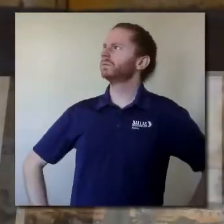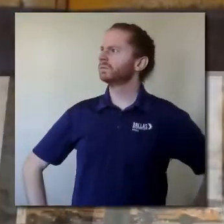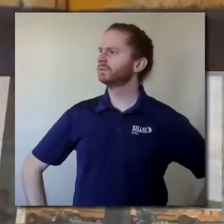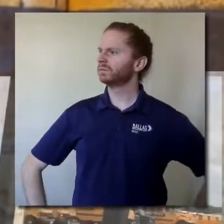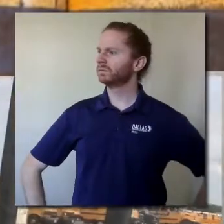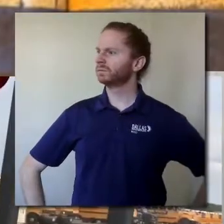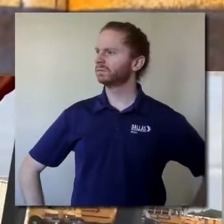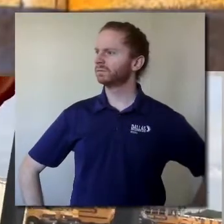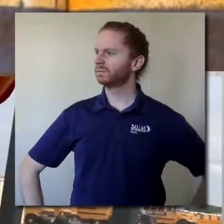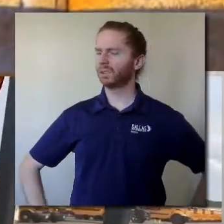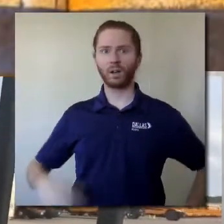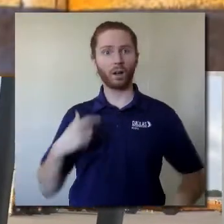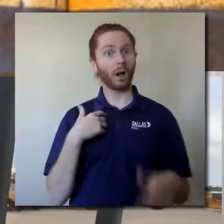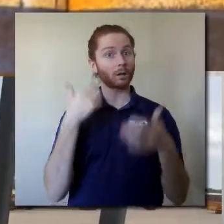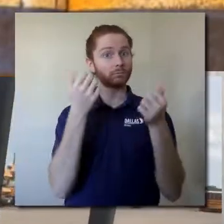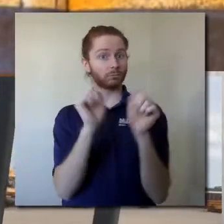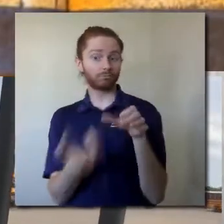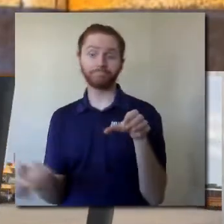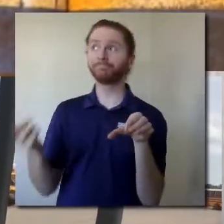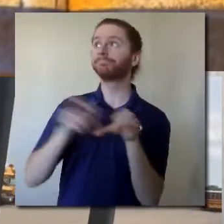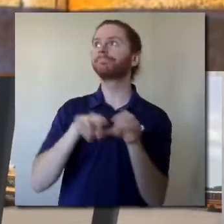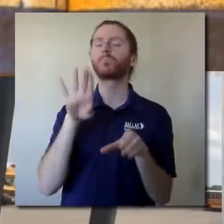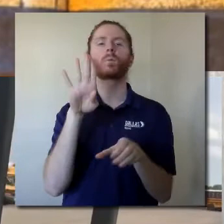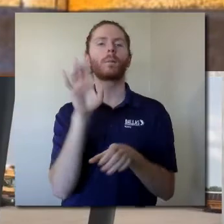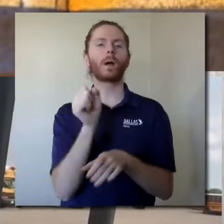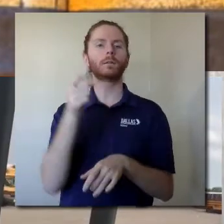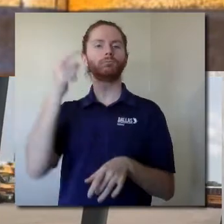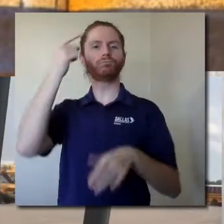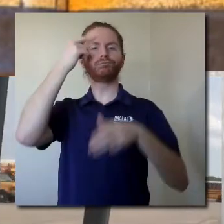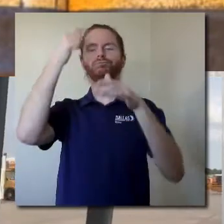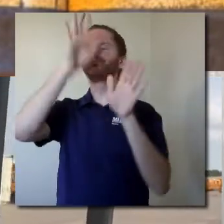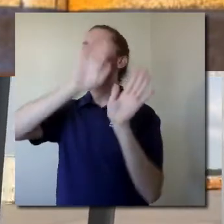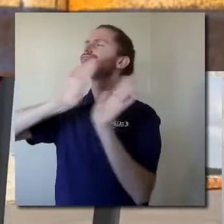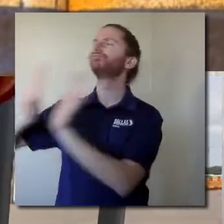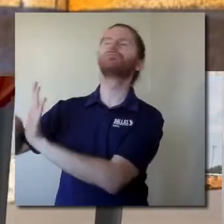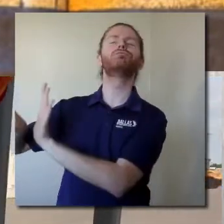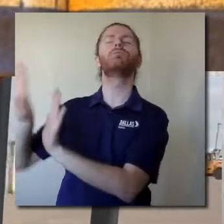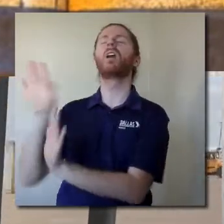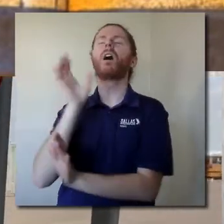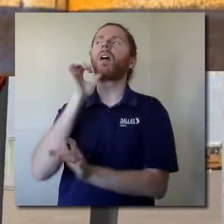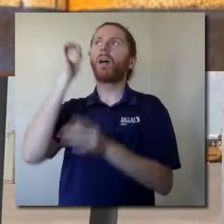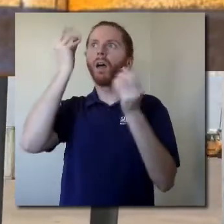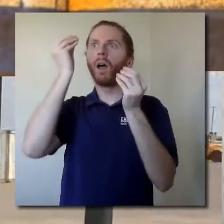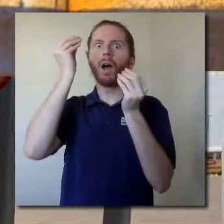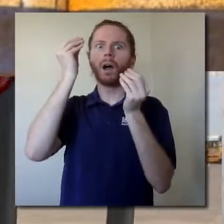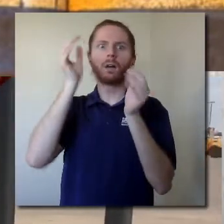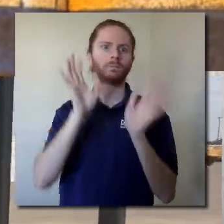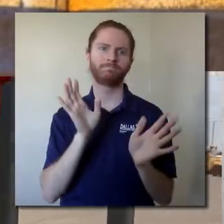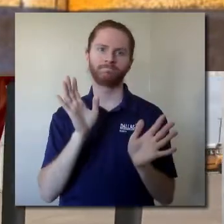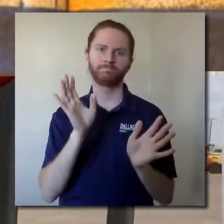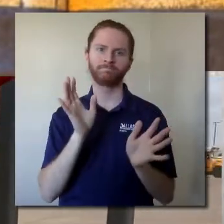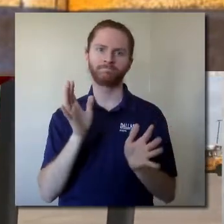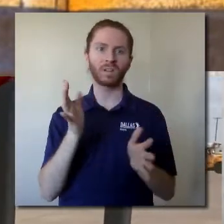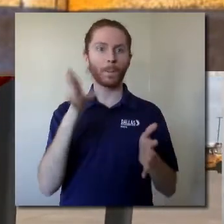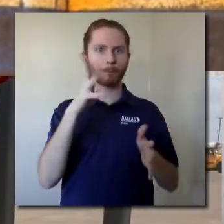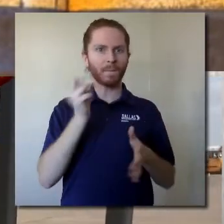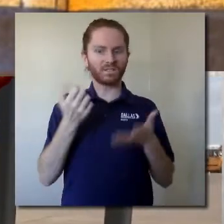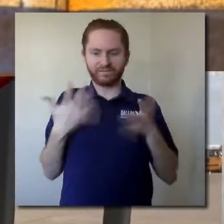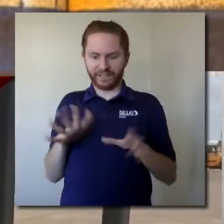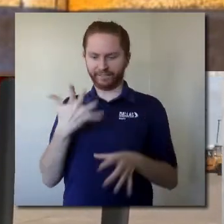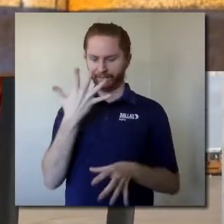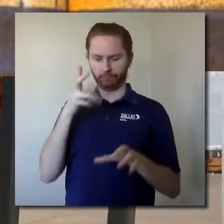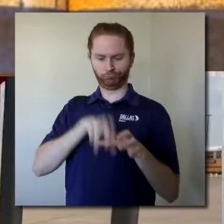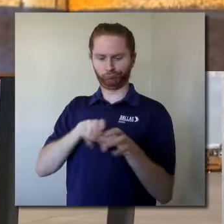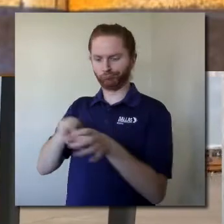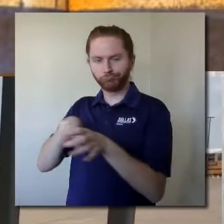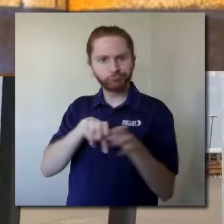I tried to get on the bus without thinking about anything. But there are five kids already on the bus.